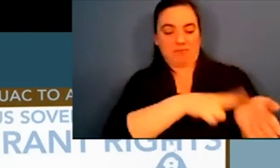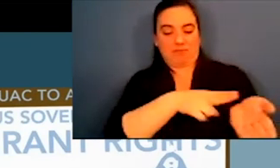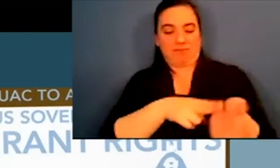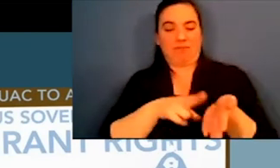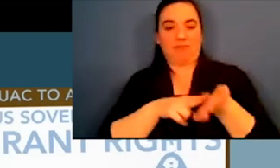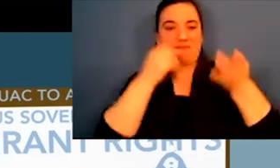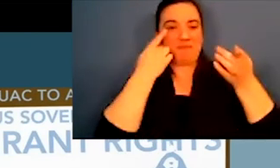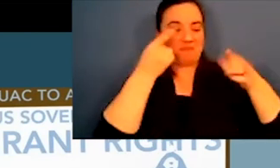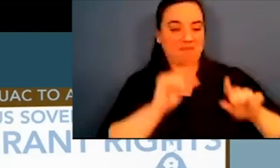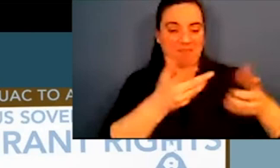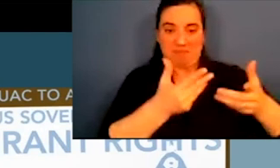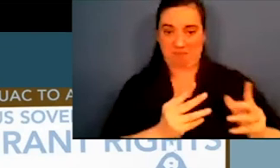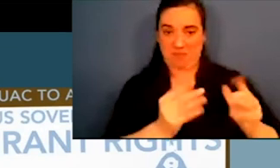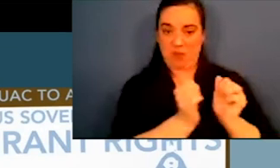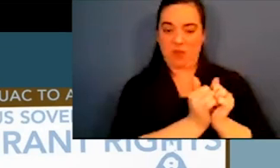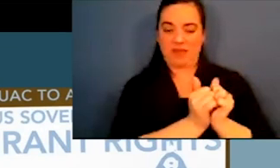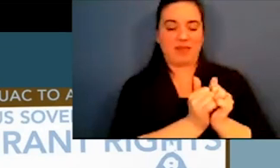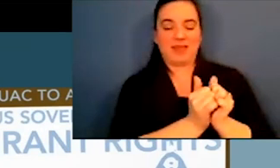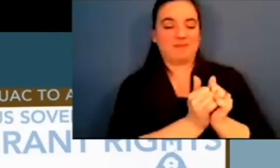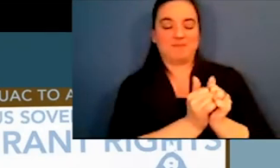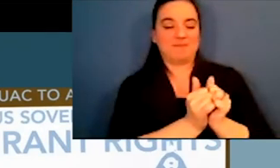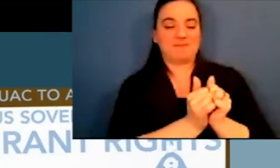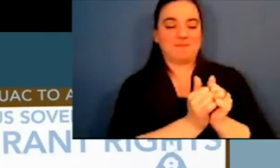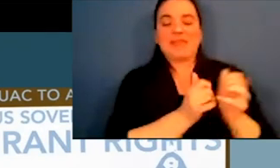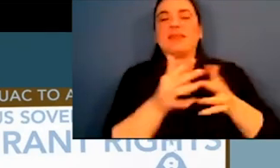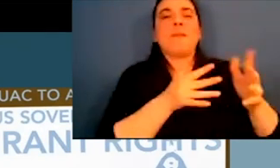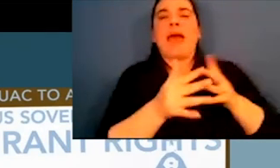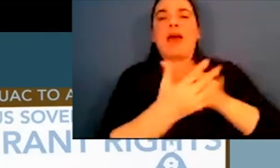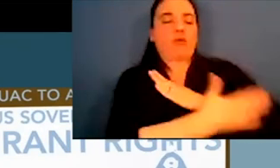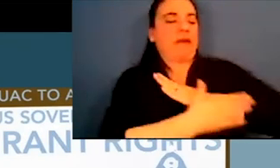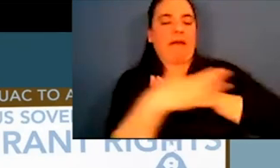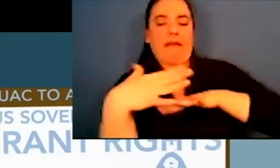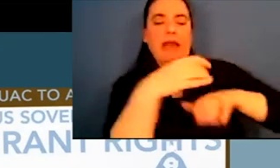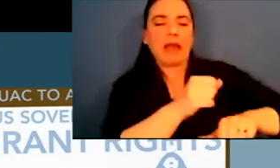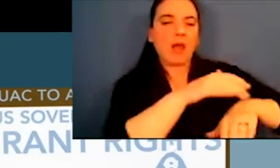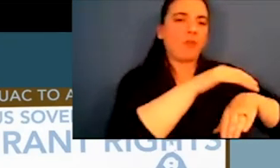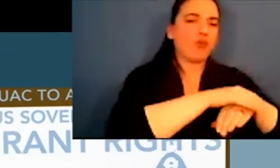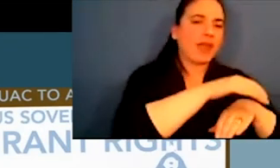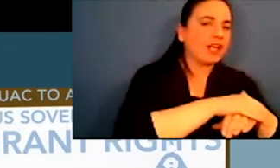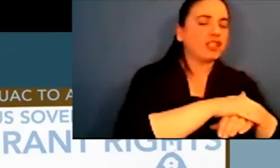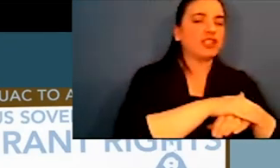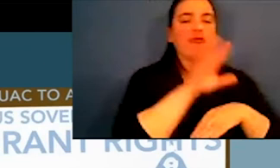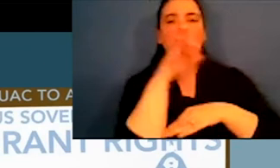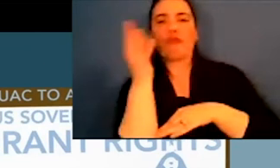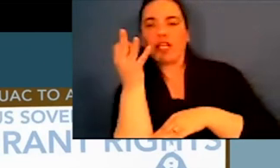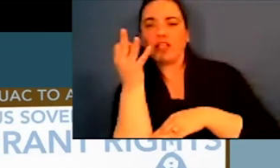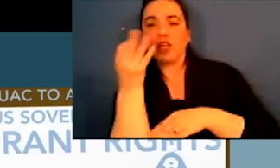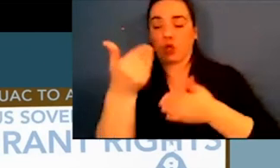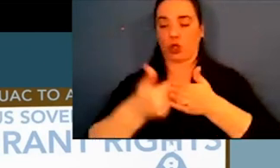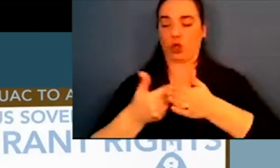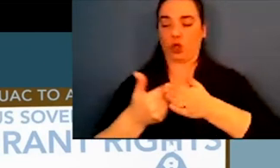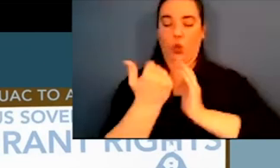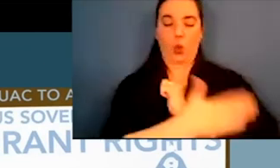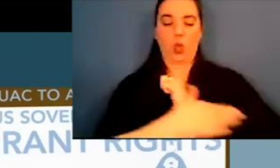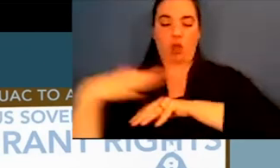of the Mississippi River signed our own treaties with whoever the colonizing nation